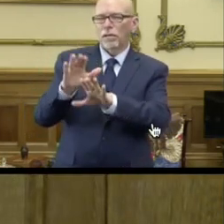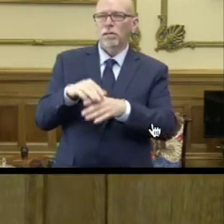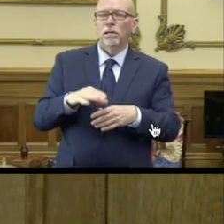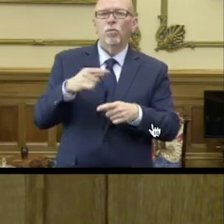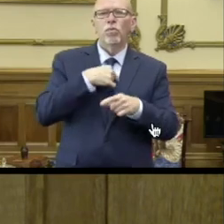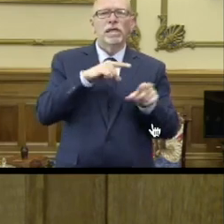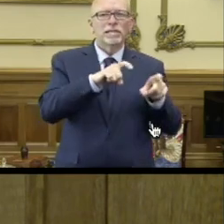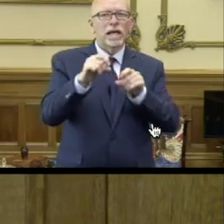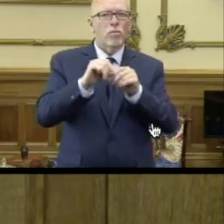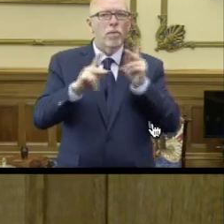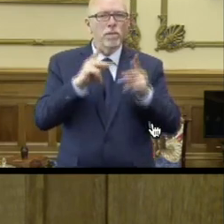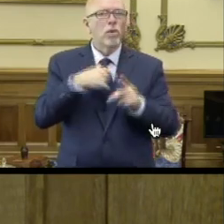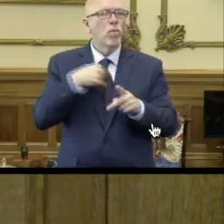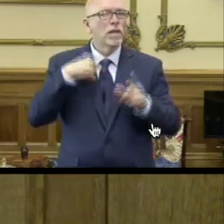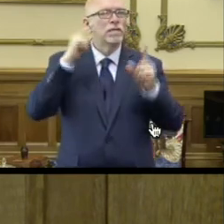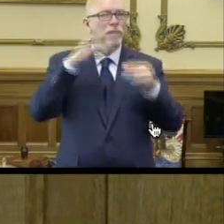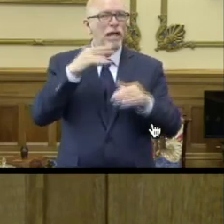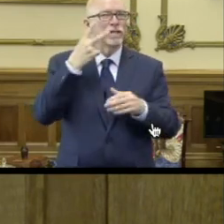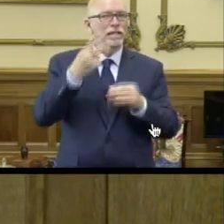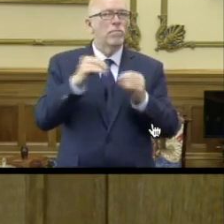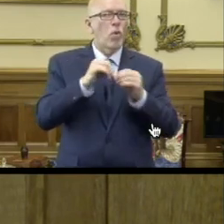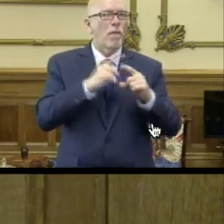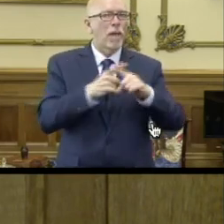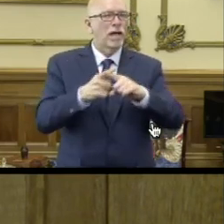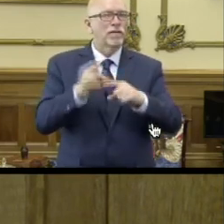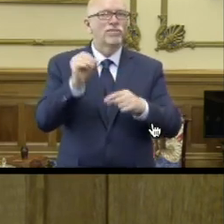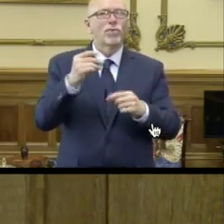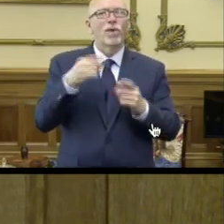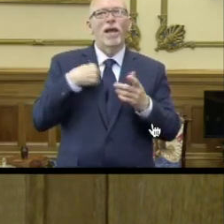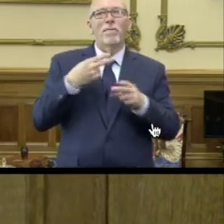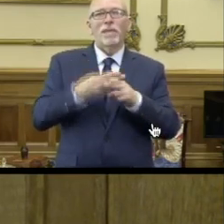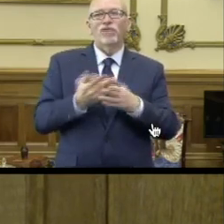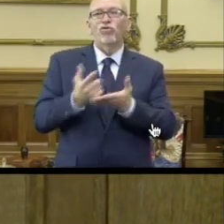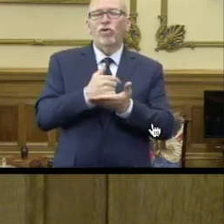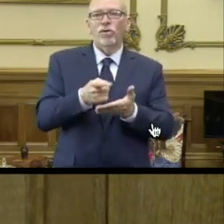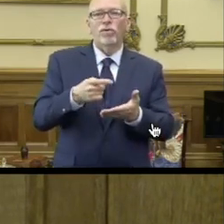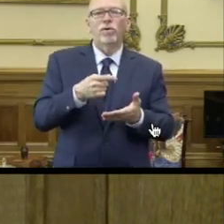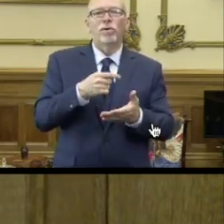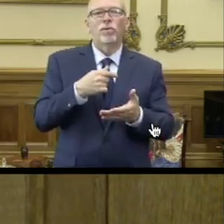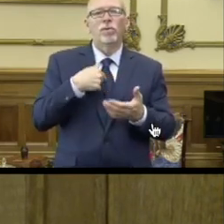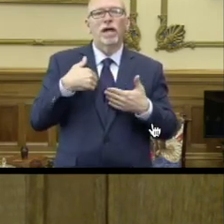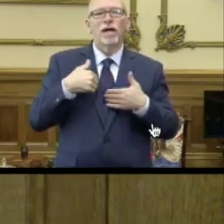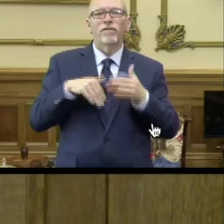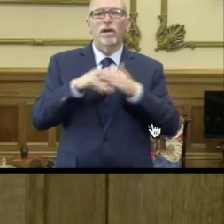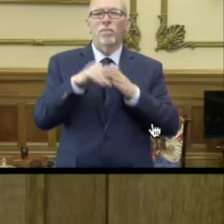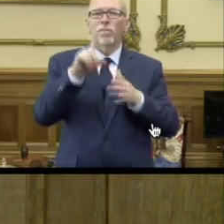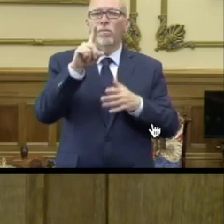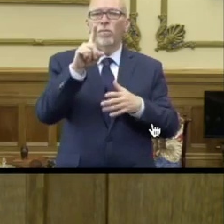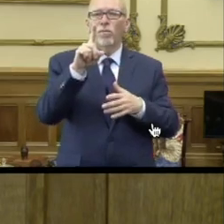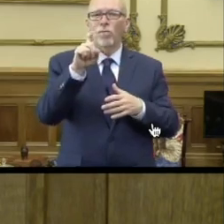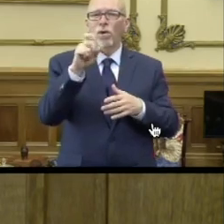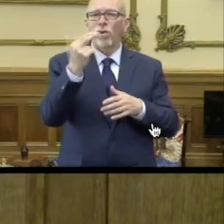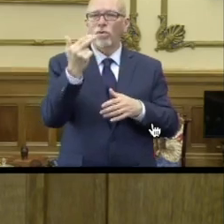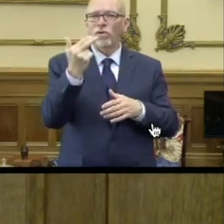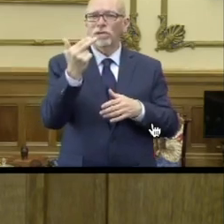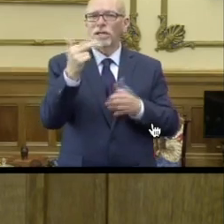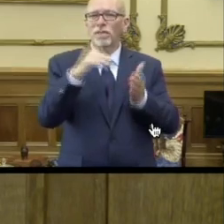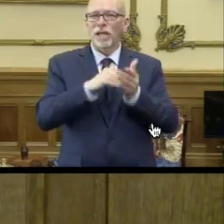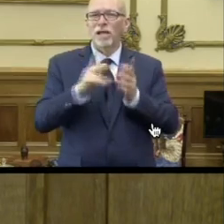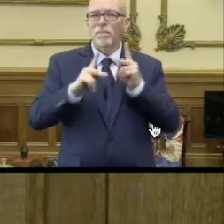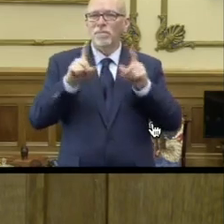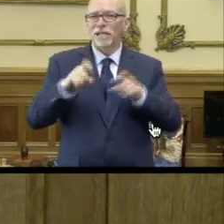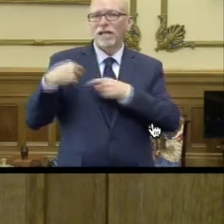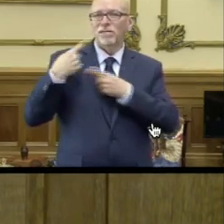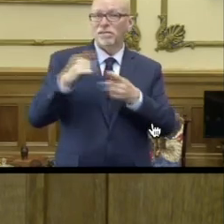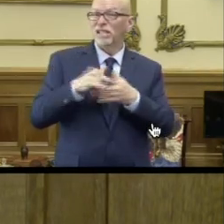we test more people, we do expect to see more positives. And so as I mentioned earlier, we have up to 113,000 people tested. That's